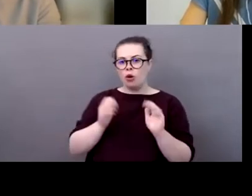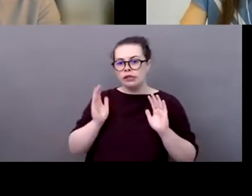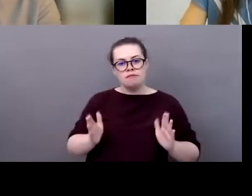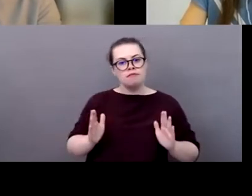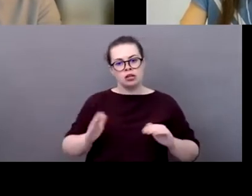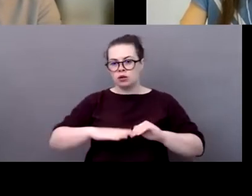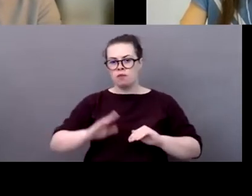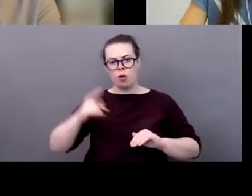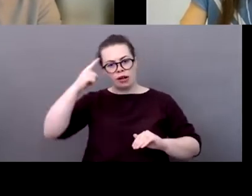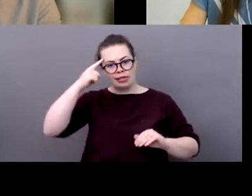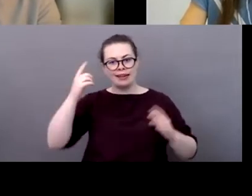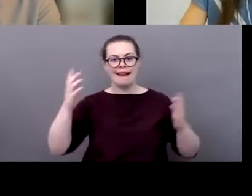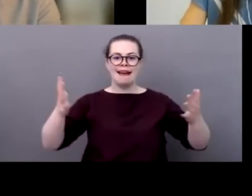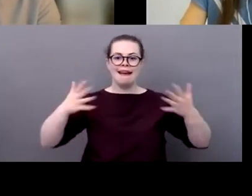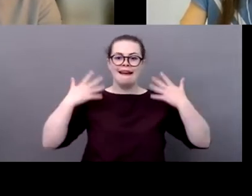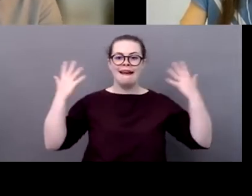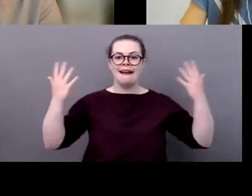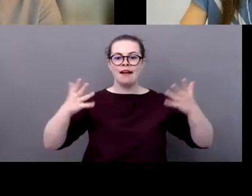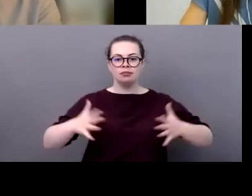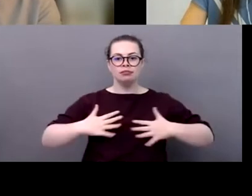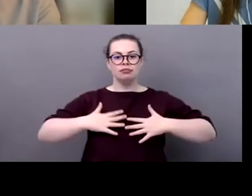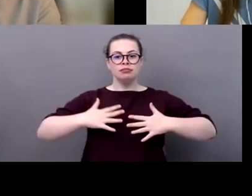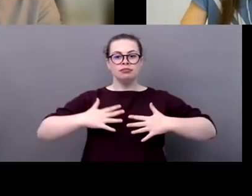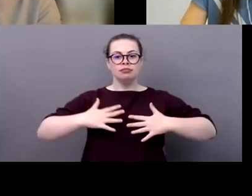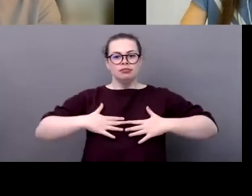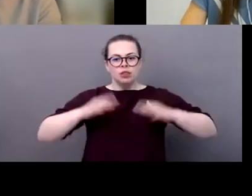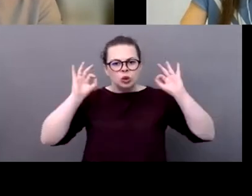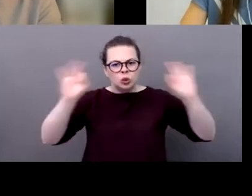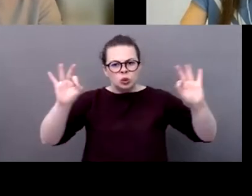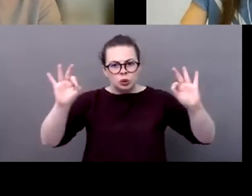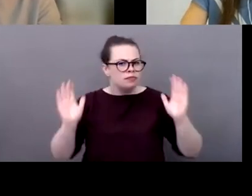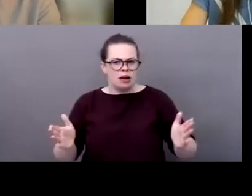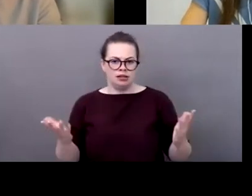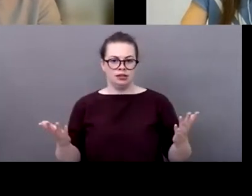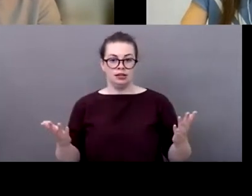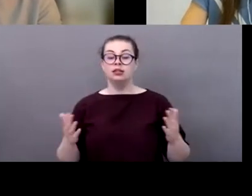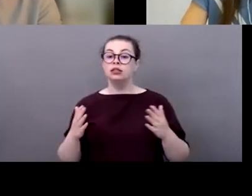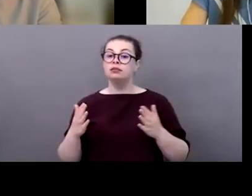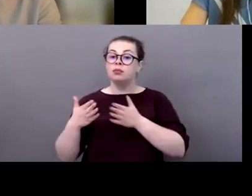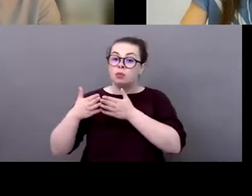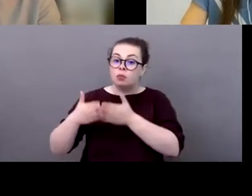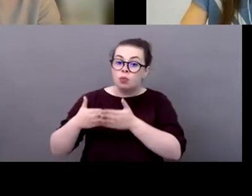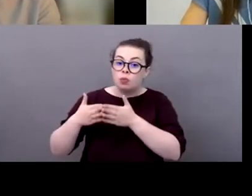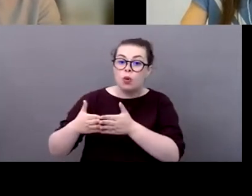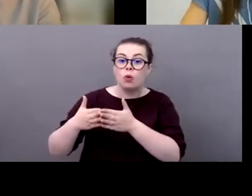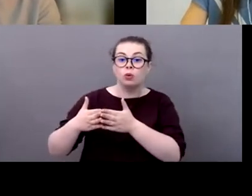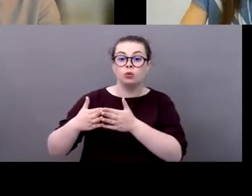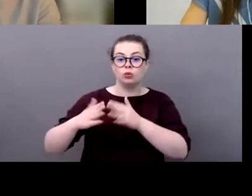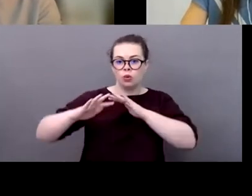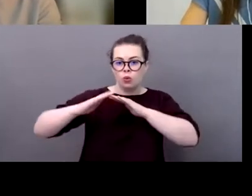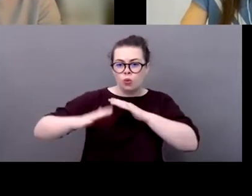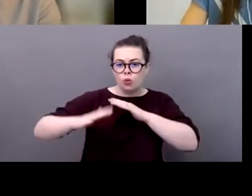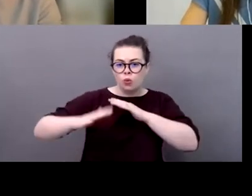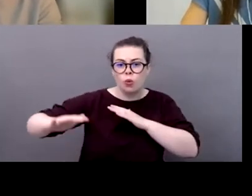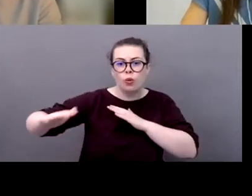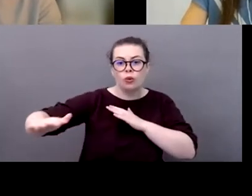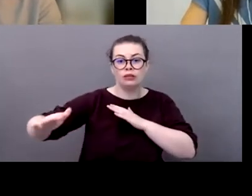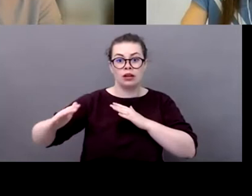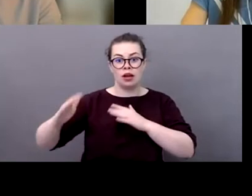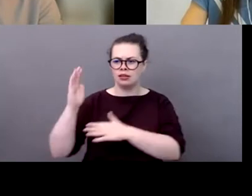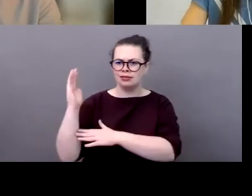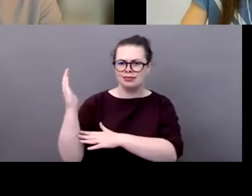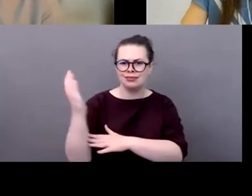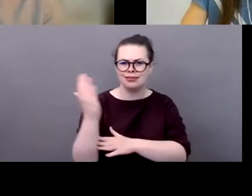policies um what's the policy on water quality marine you know we we've got a voice that we can bring bring there so